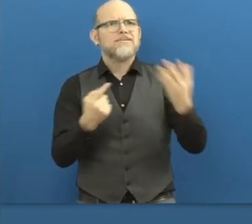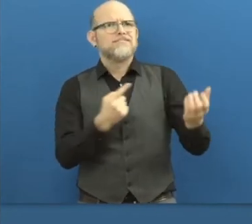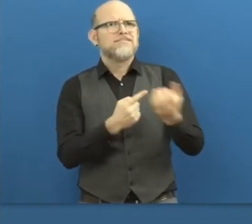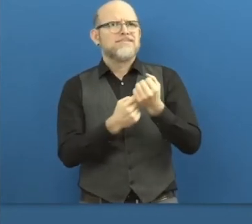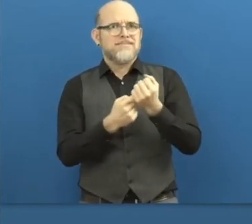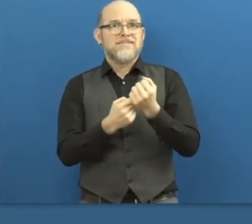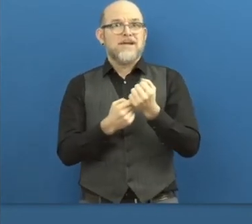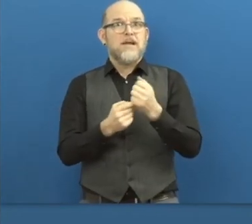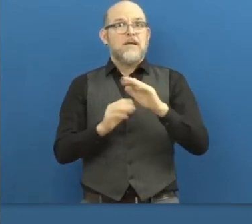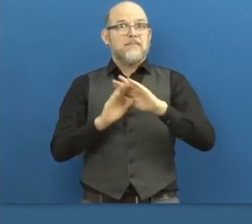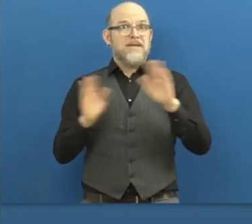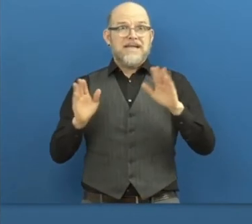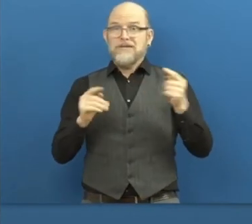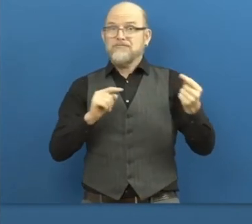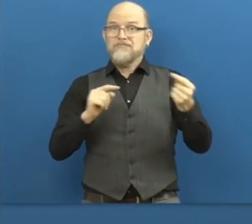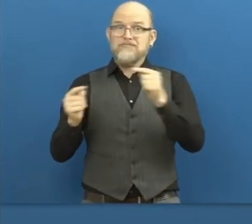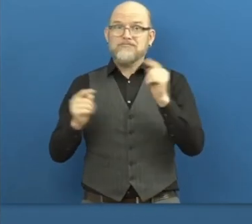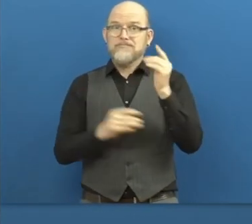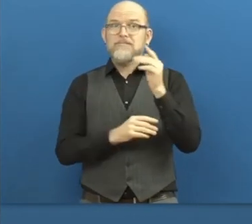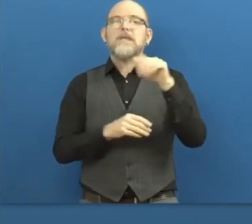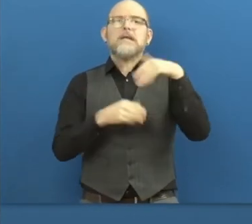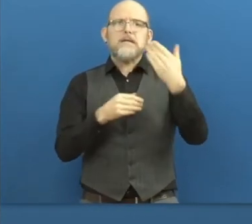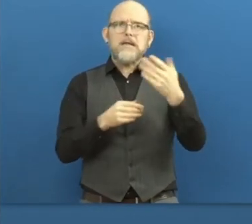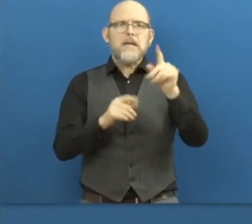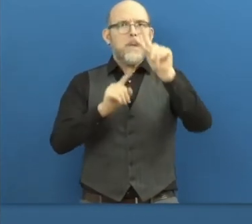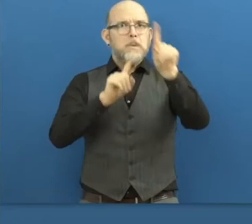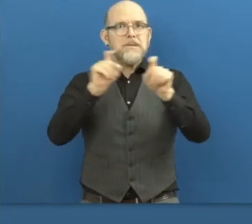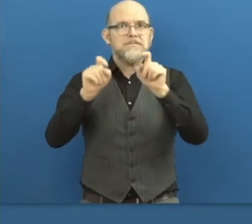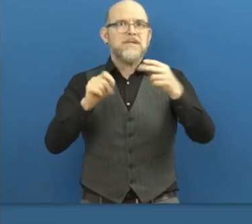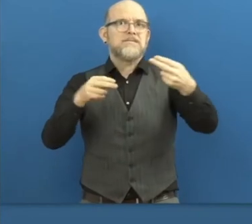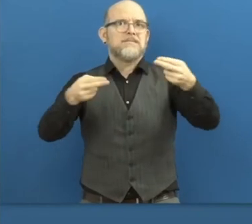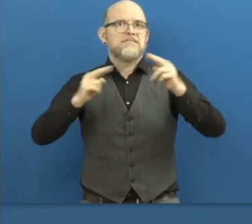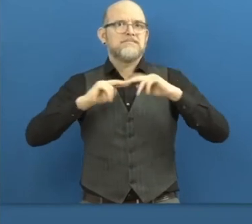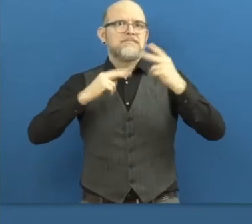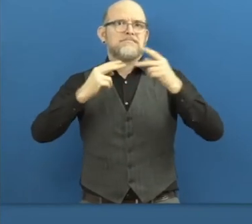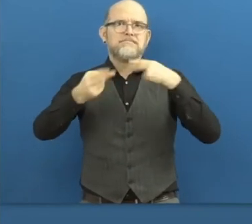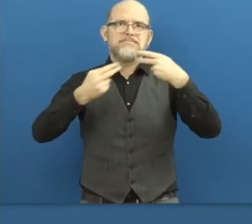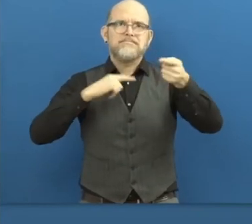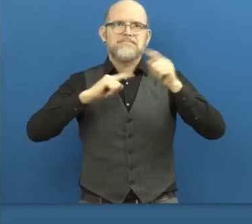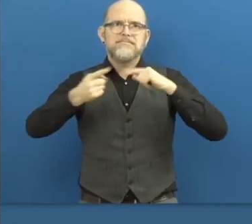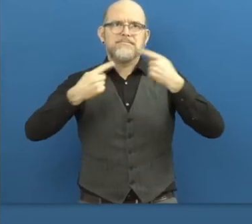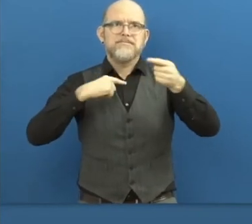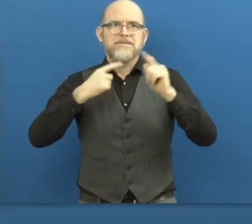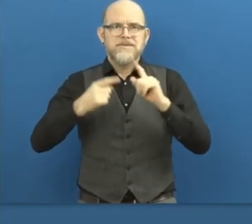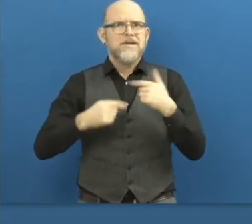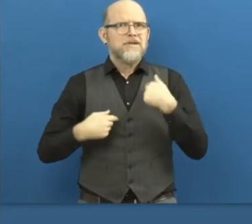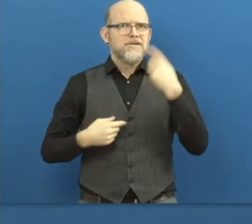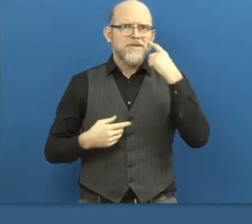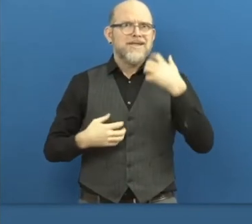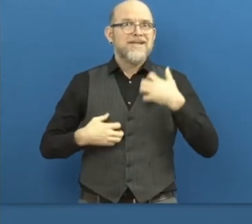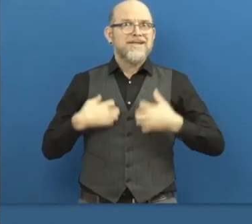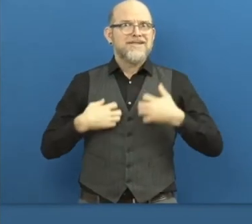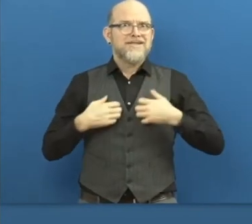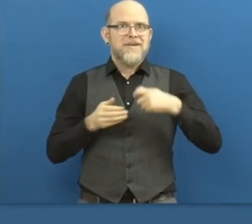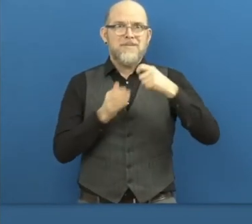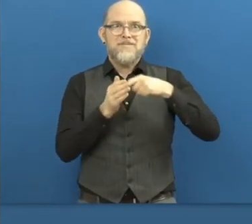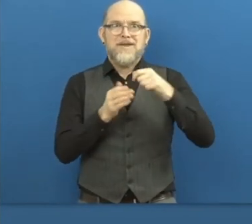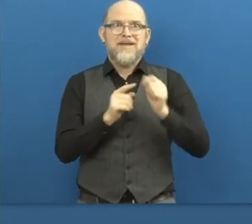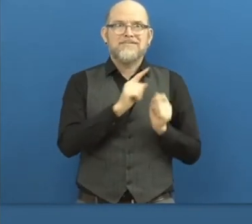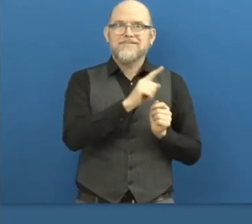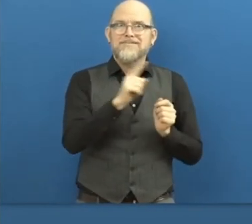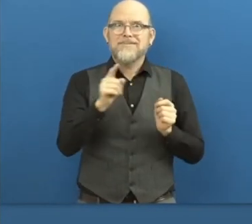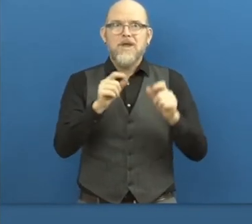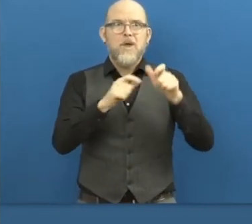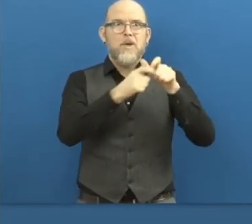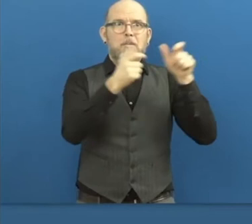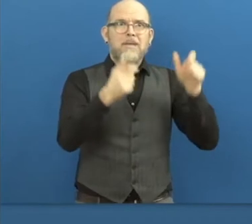more specific questions. So the real challenge is going to be how do these really interesting programs, projects, companies, businesses